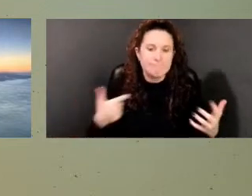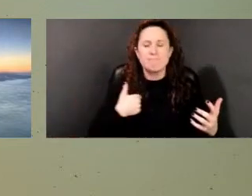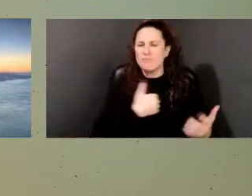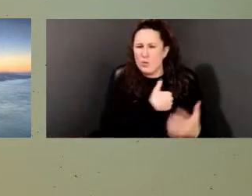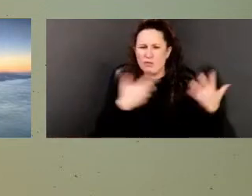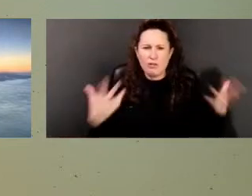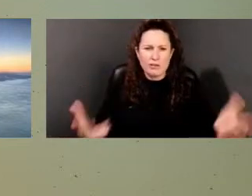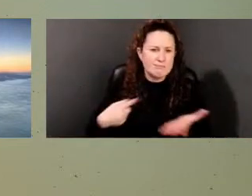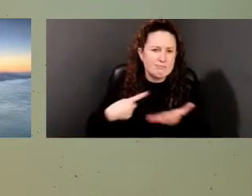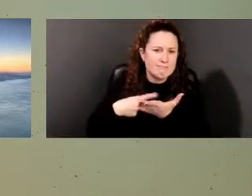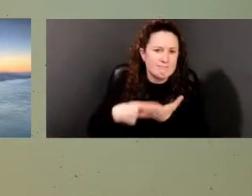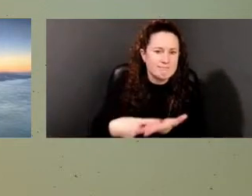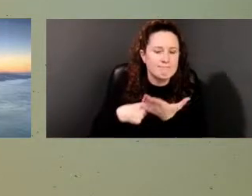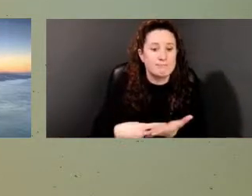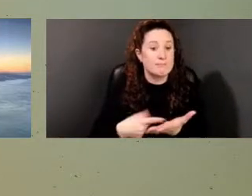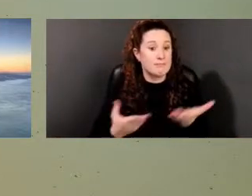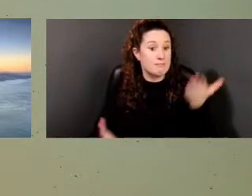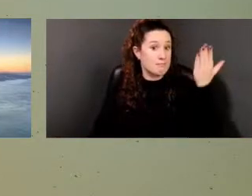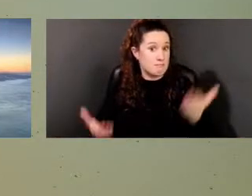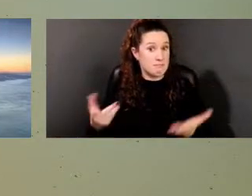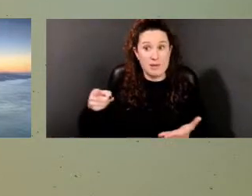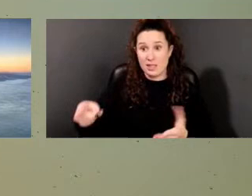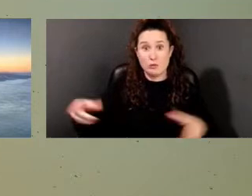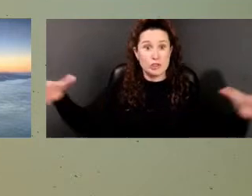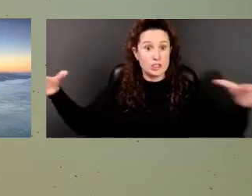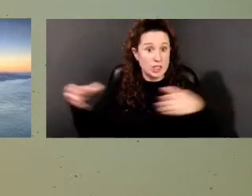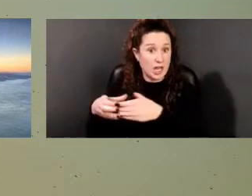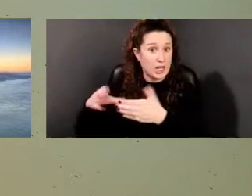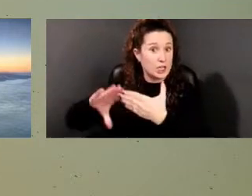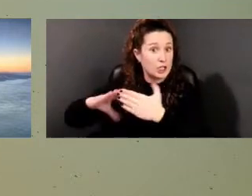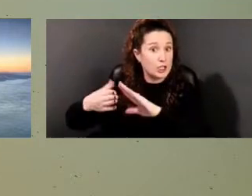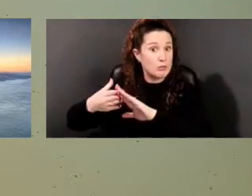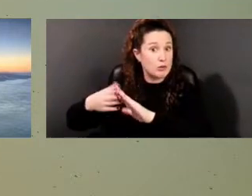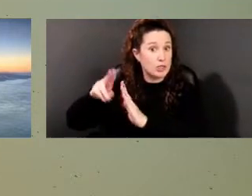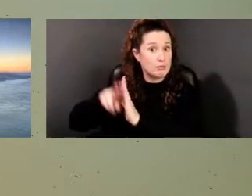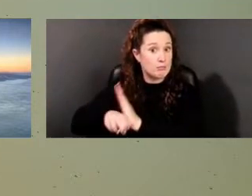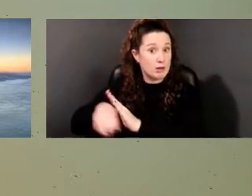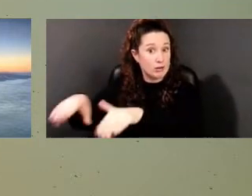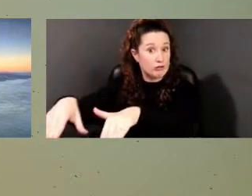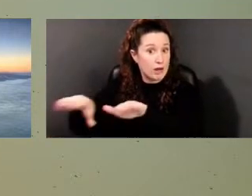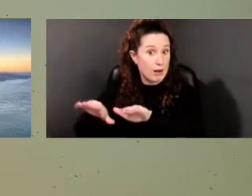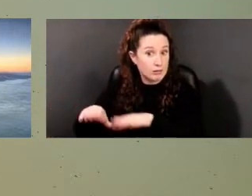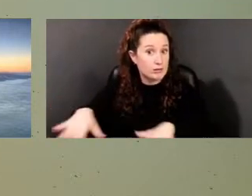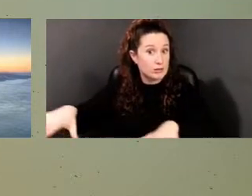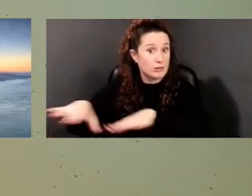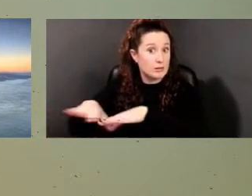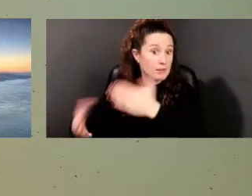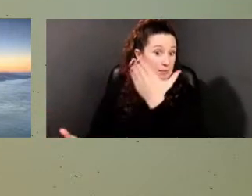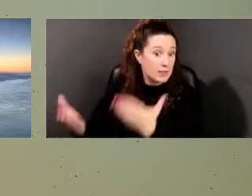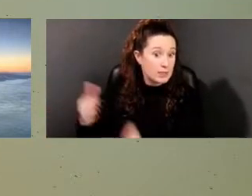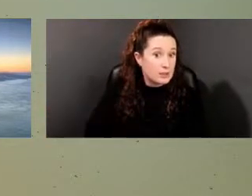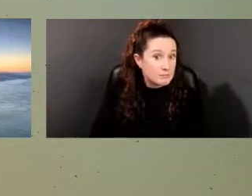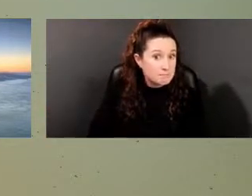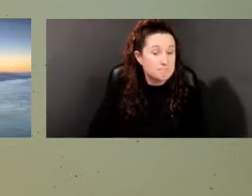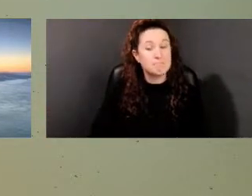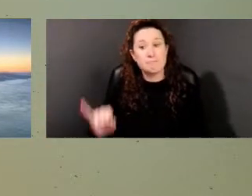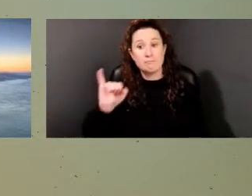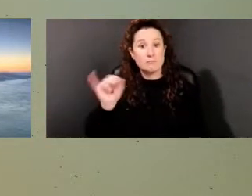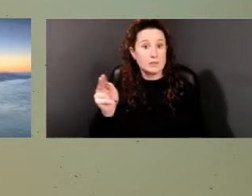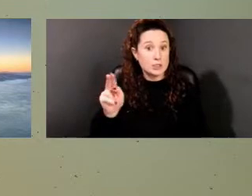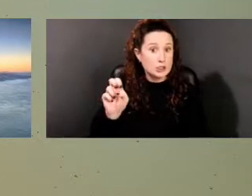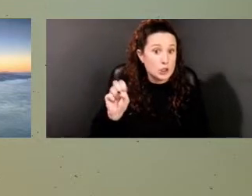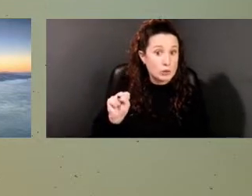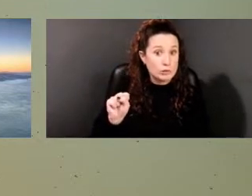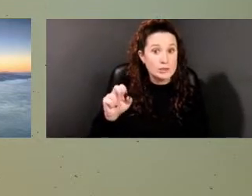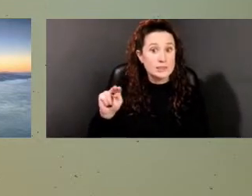could have been a communal, um, burying ground. You know, with Kid Tomic, the St. Jones Neck. So we have to, you know, there's